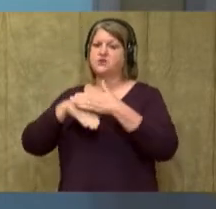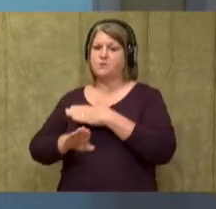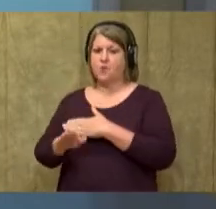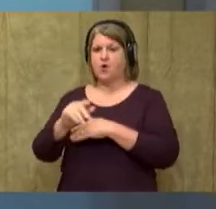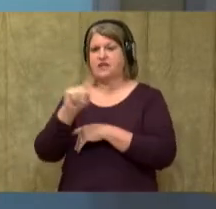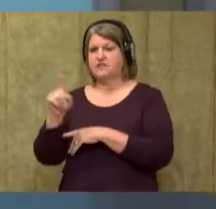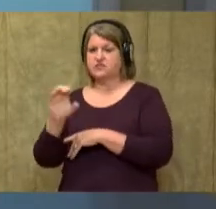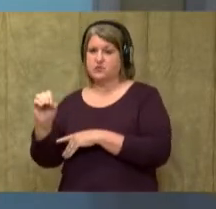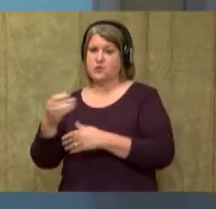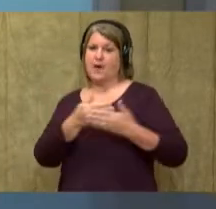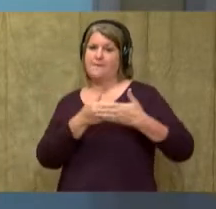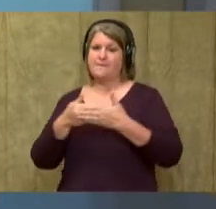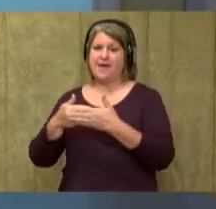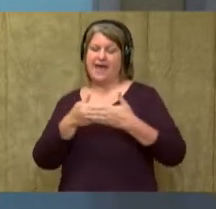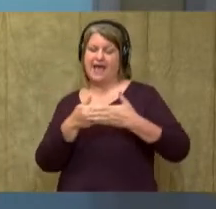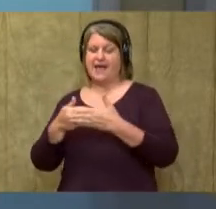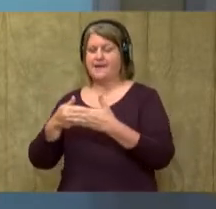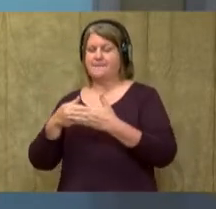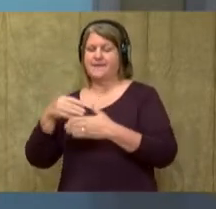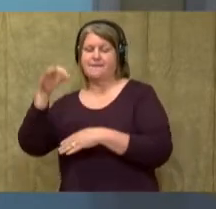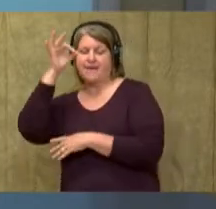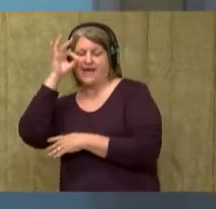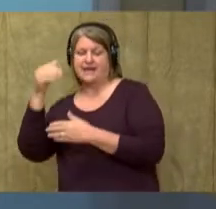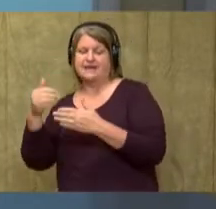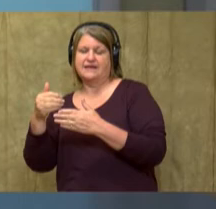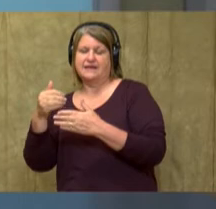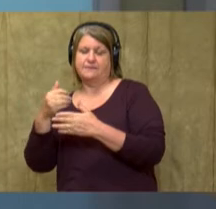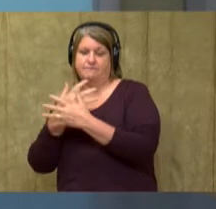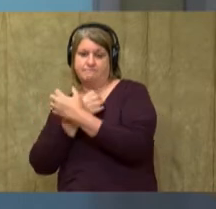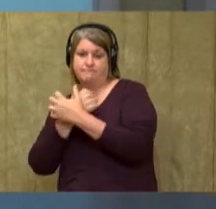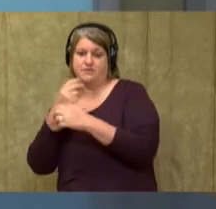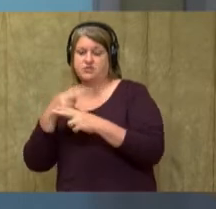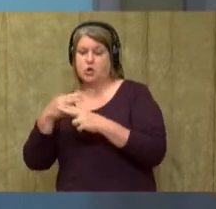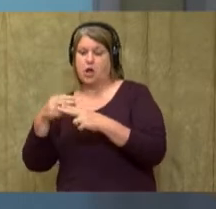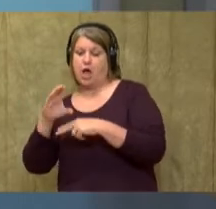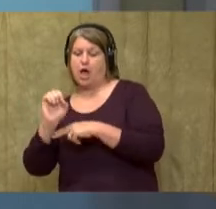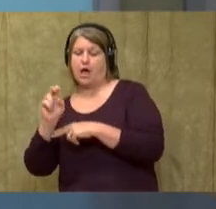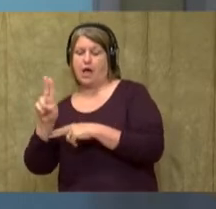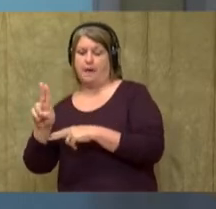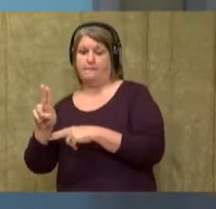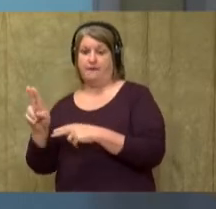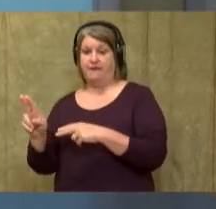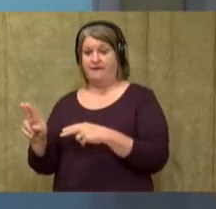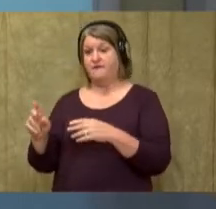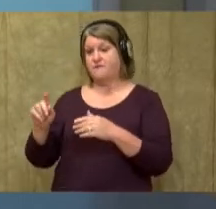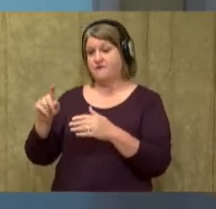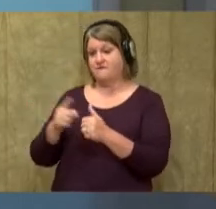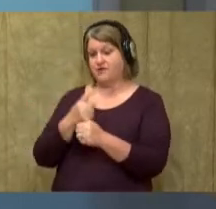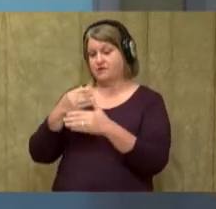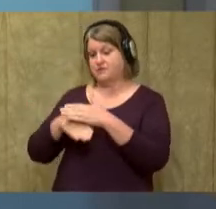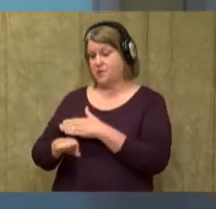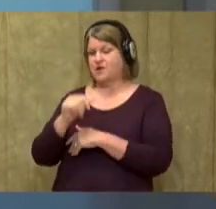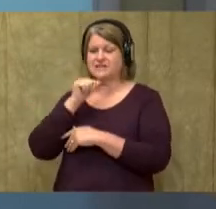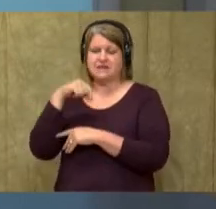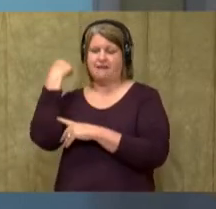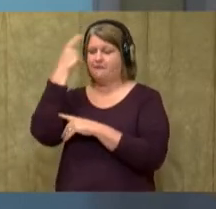baby panda is called a cub. At first, a baby panda does not look like its mother. It